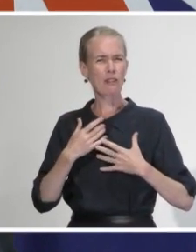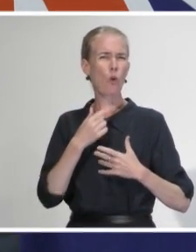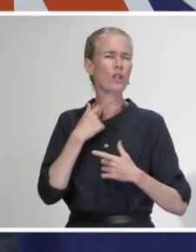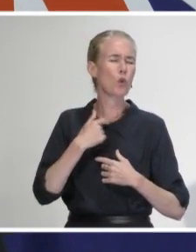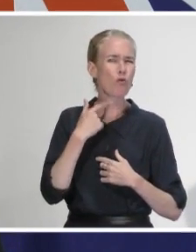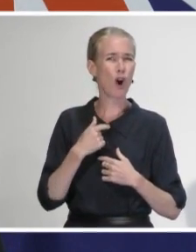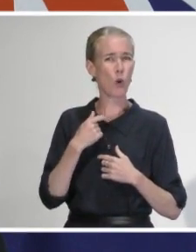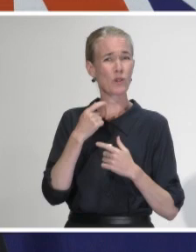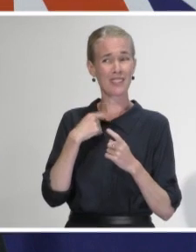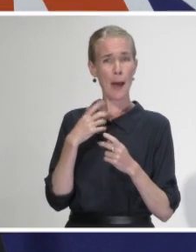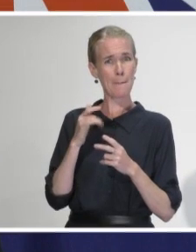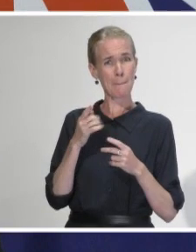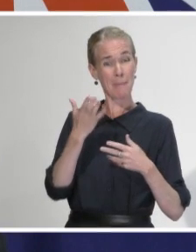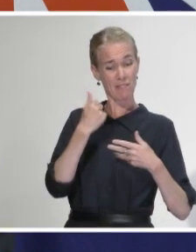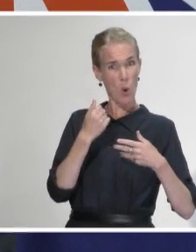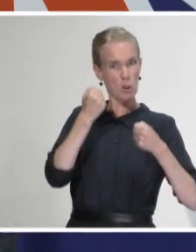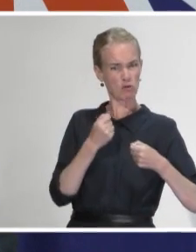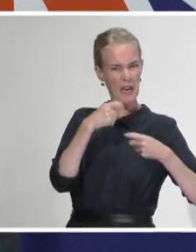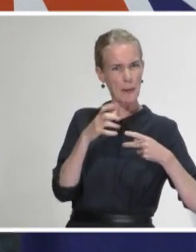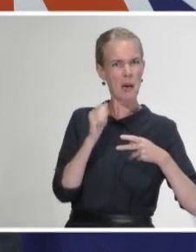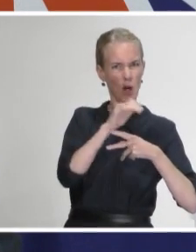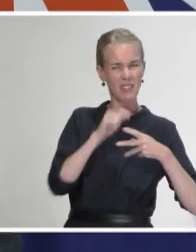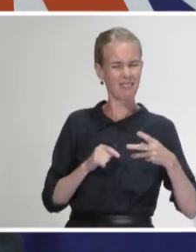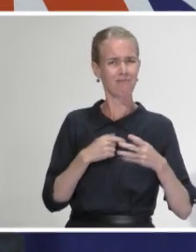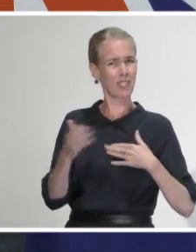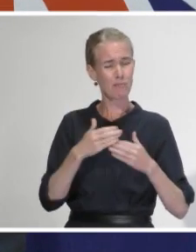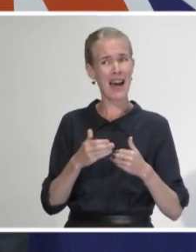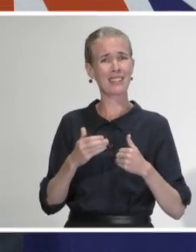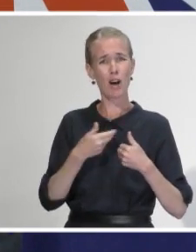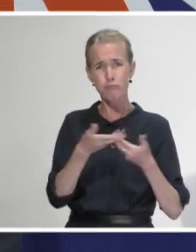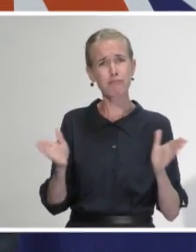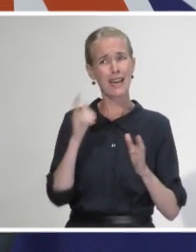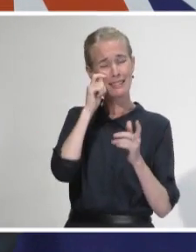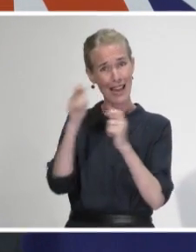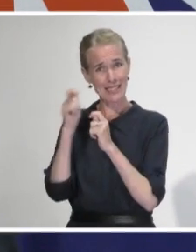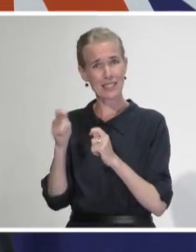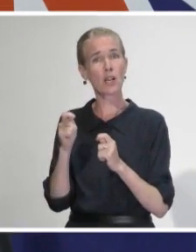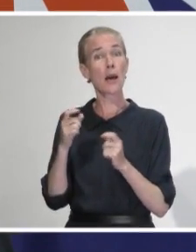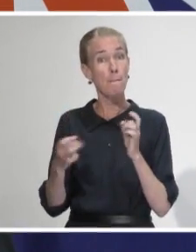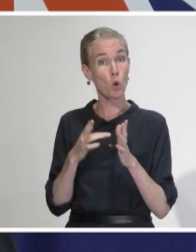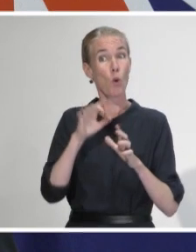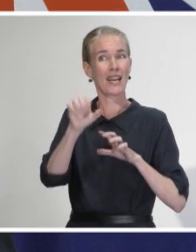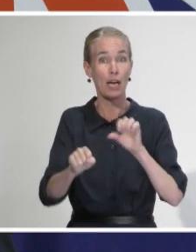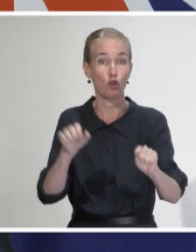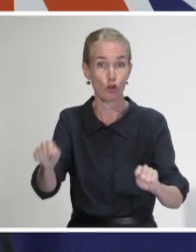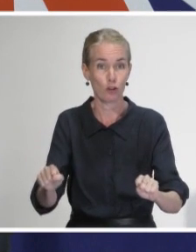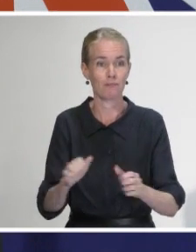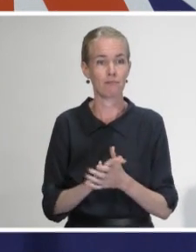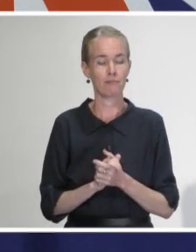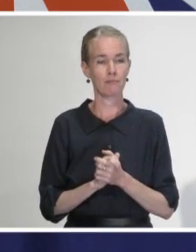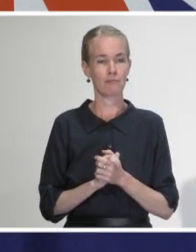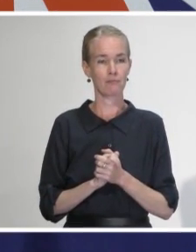testing just to make sure that there are no cases out there that we might be missing. So that's an example. So you're not saying broaden